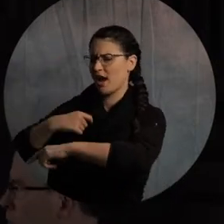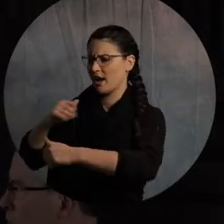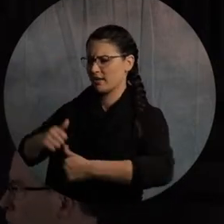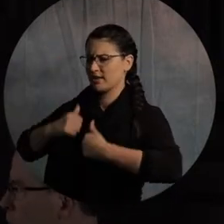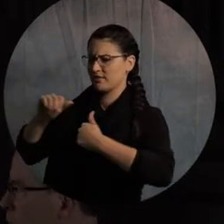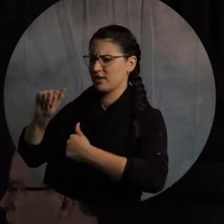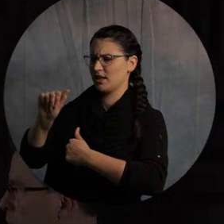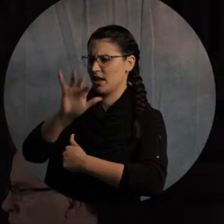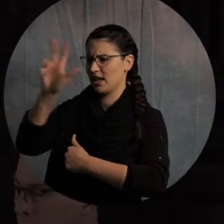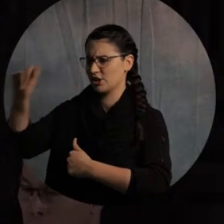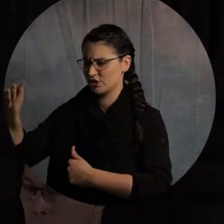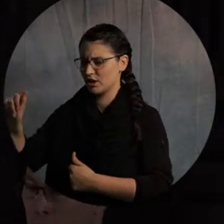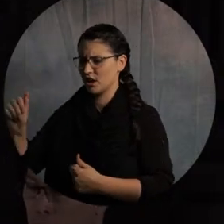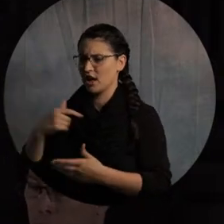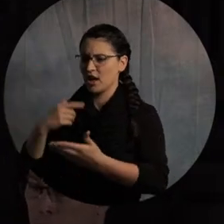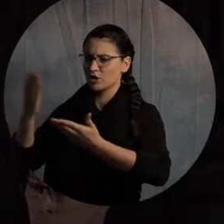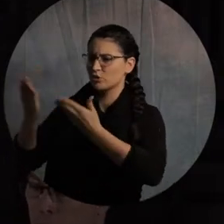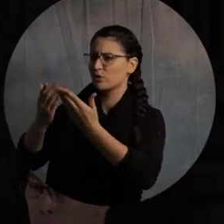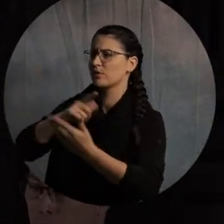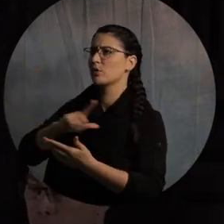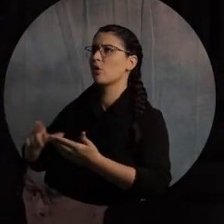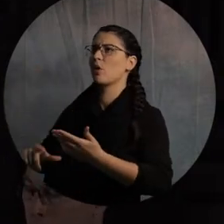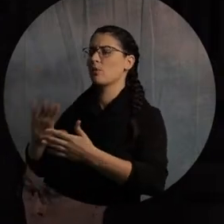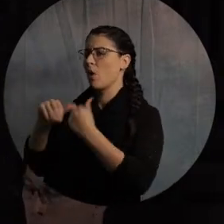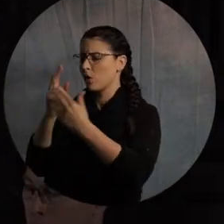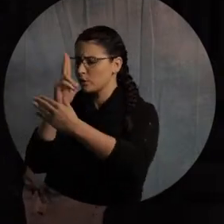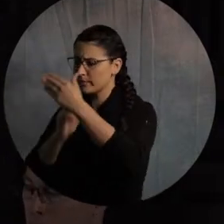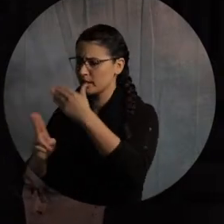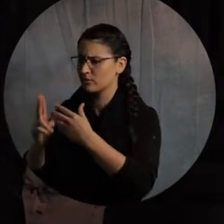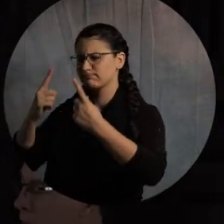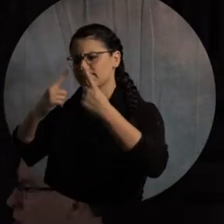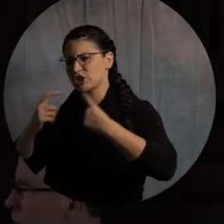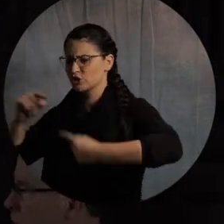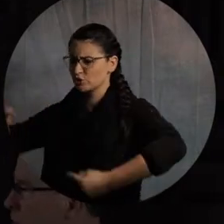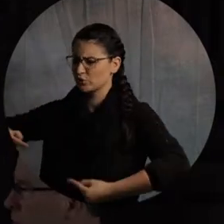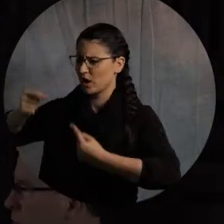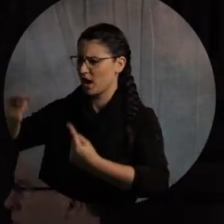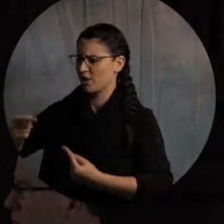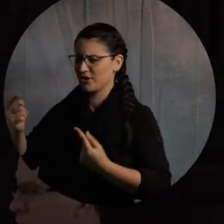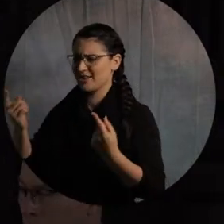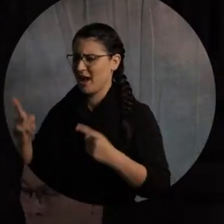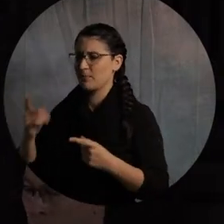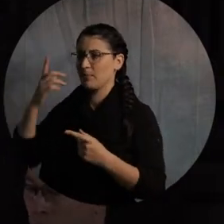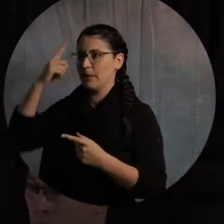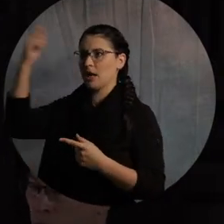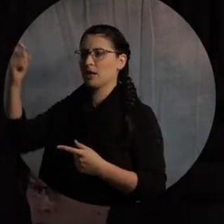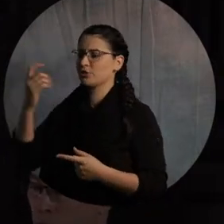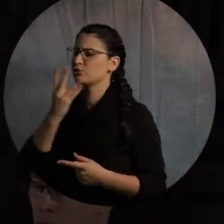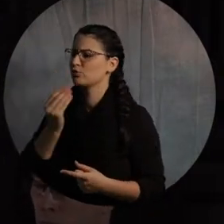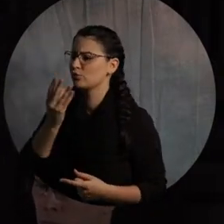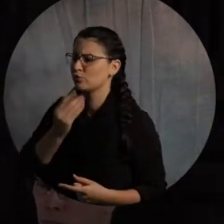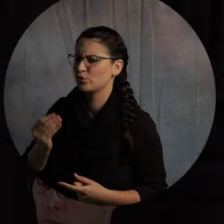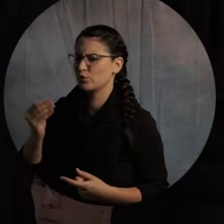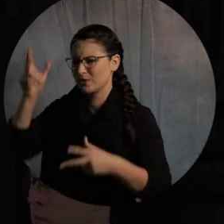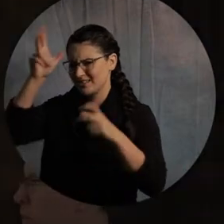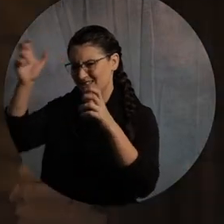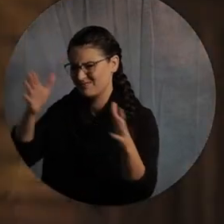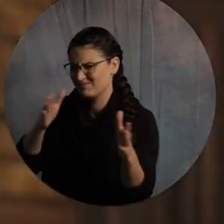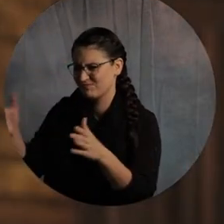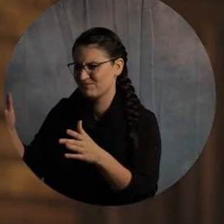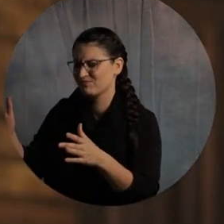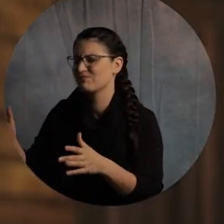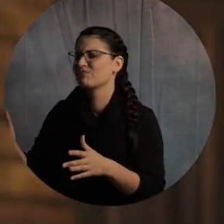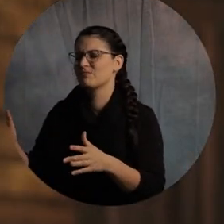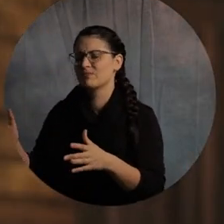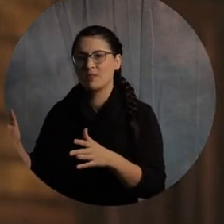Lord with all humility and with tears and with trials that happened to me through the plots of the Jews, or where they were trying, it was